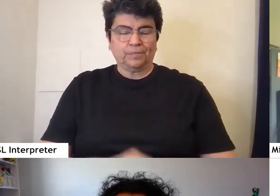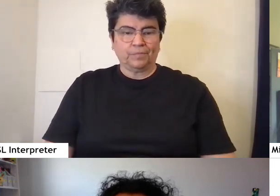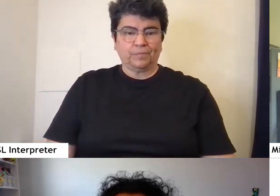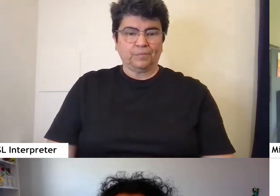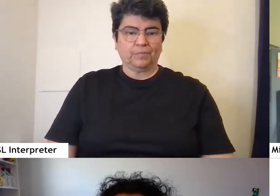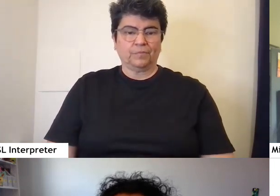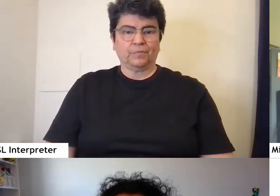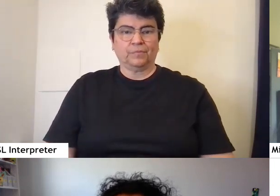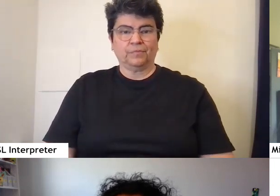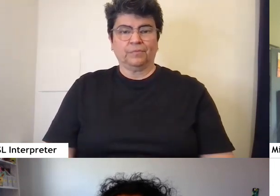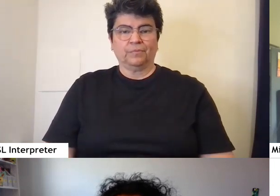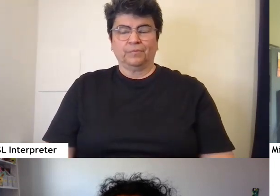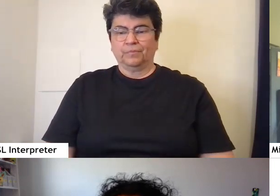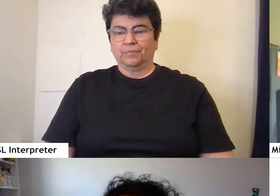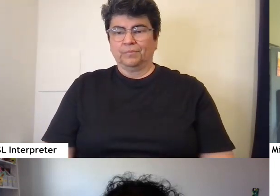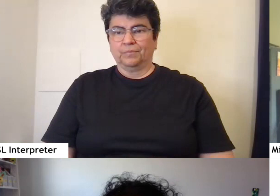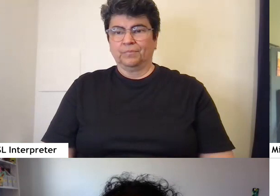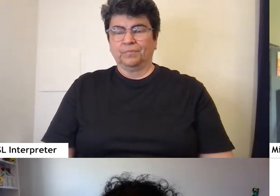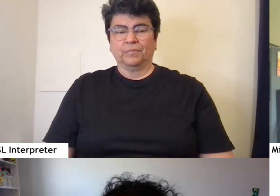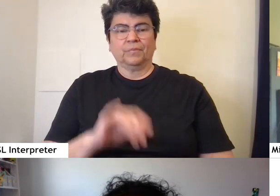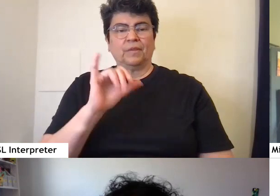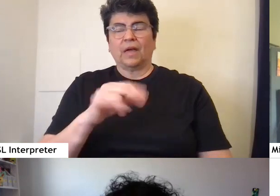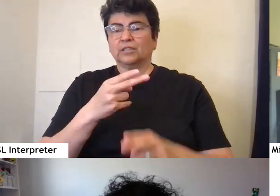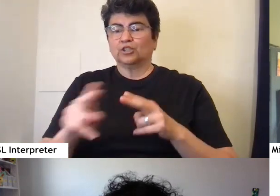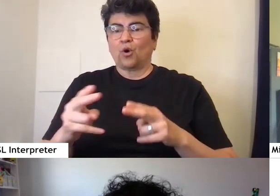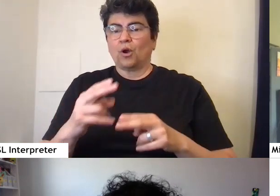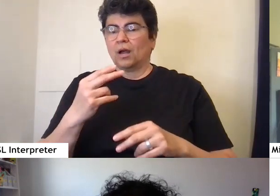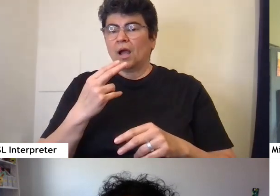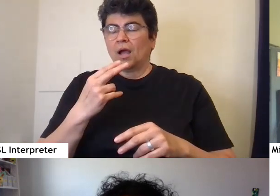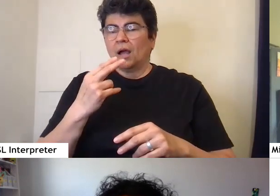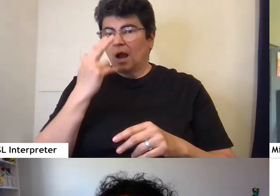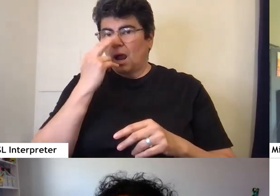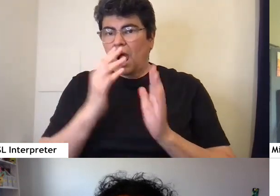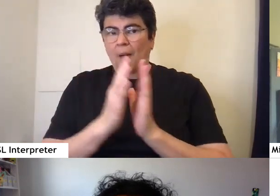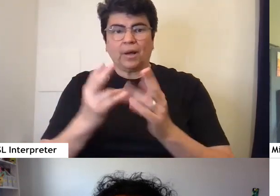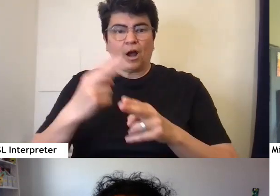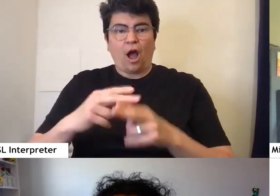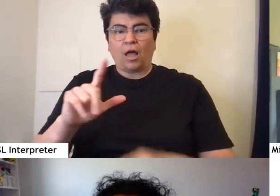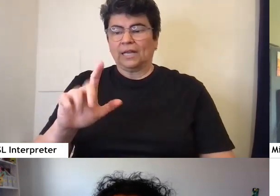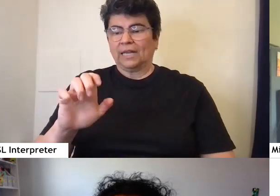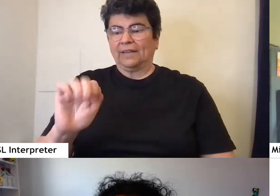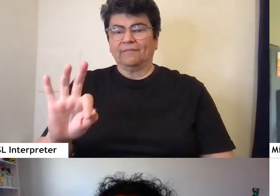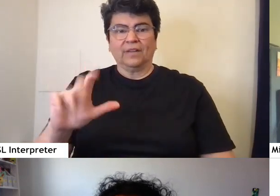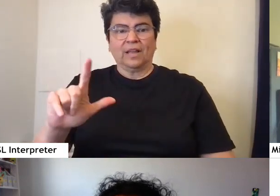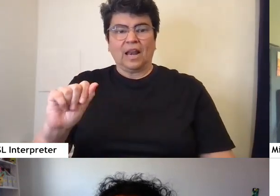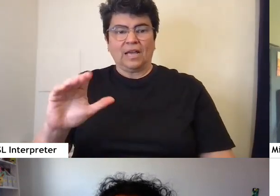This is a short comic called Leaf Lace, which centers around